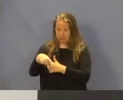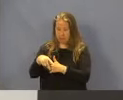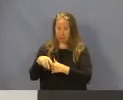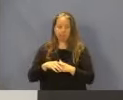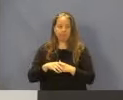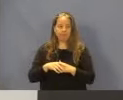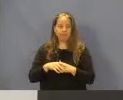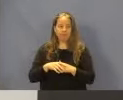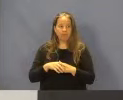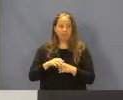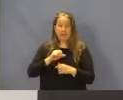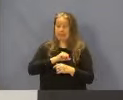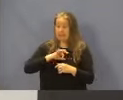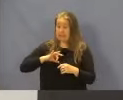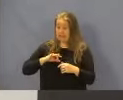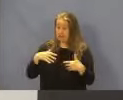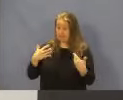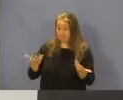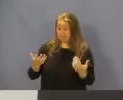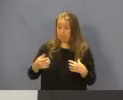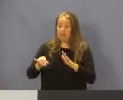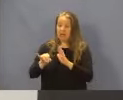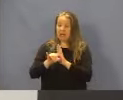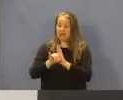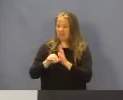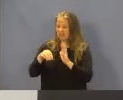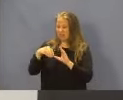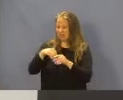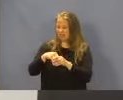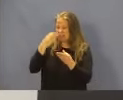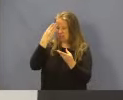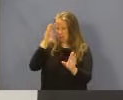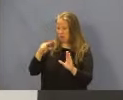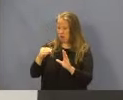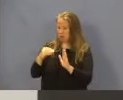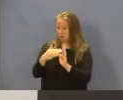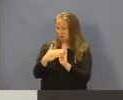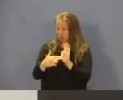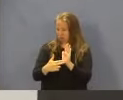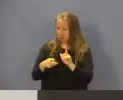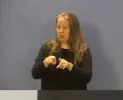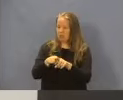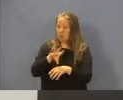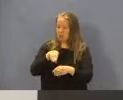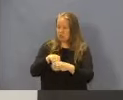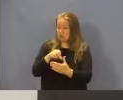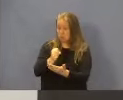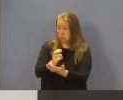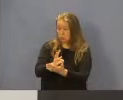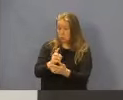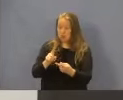The staffing types are identified and outlined within the public notice and include social workers,